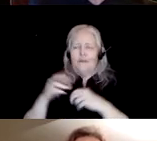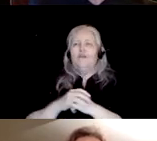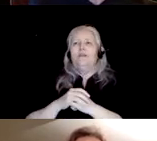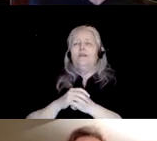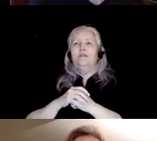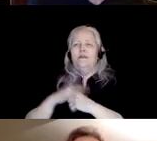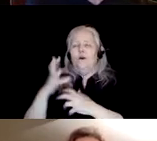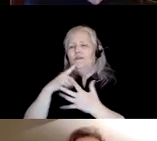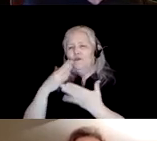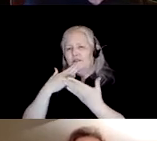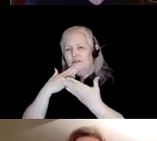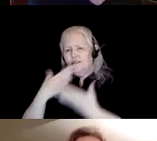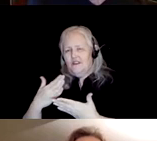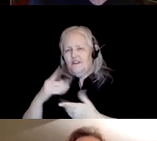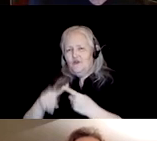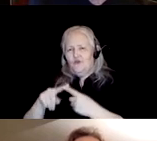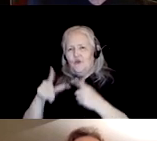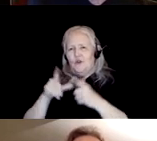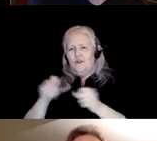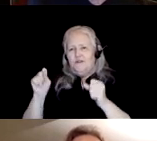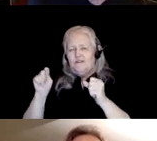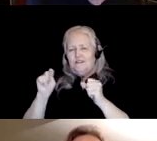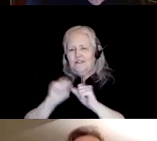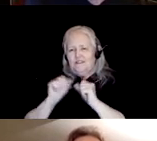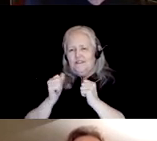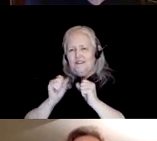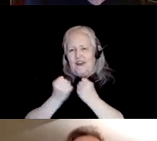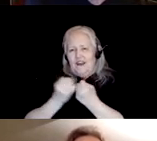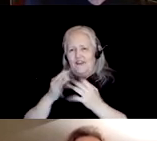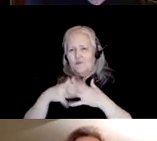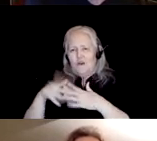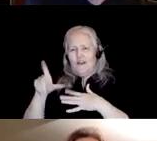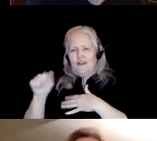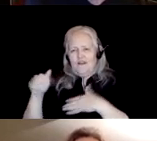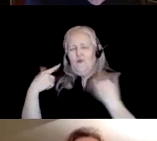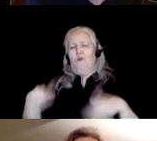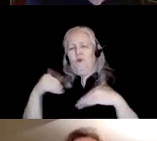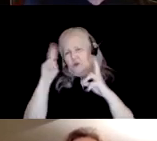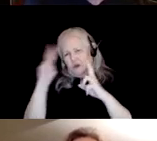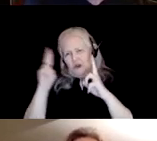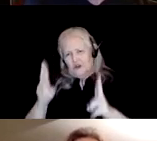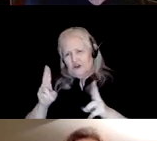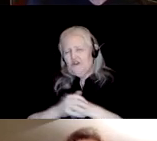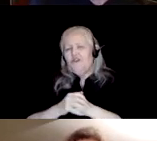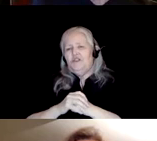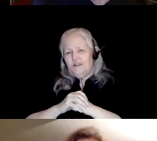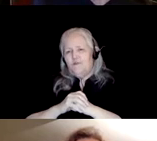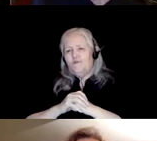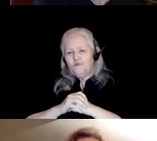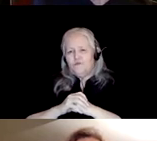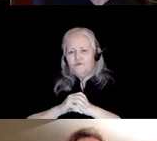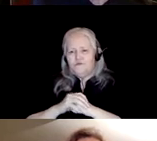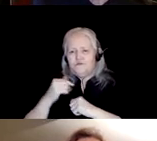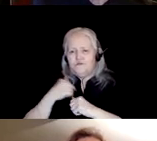thank the linguistic society of america for this award it's really a great honor um i really especially